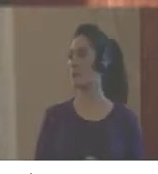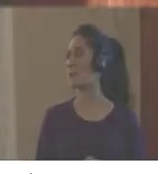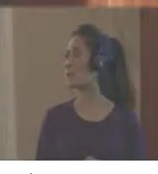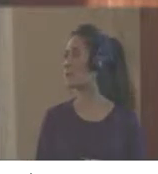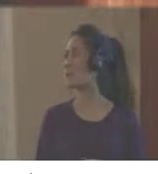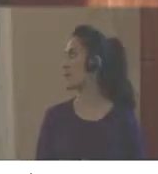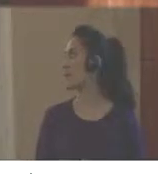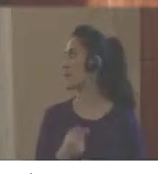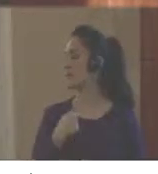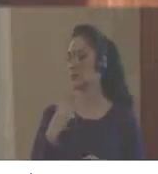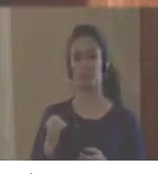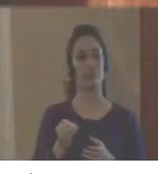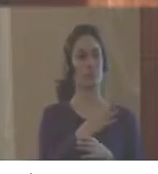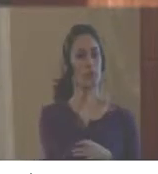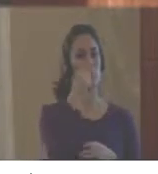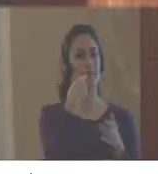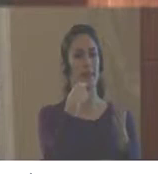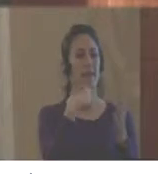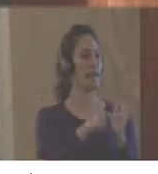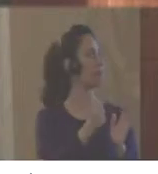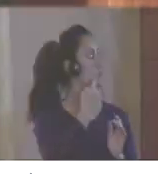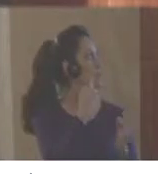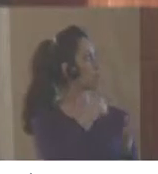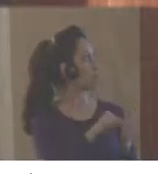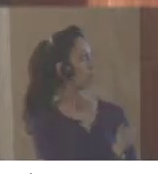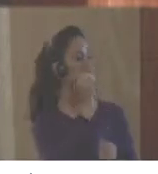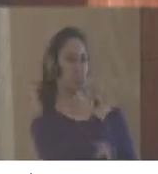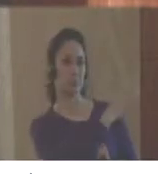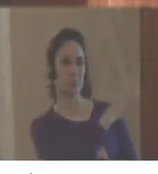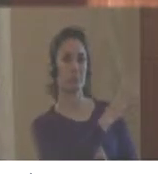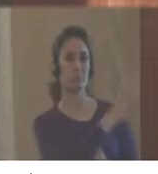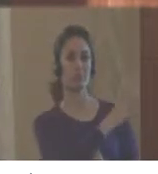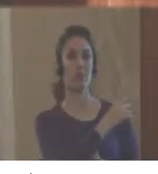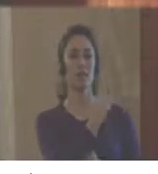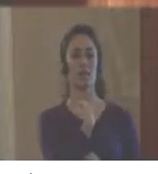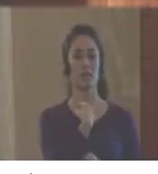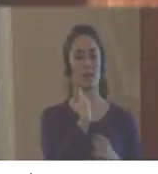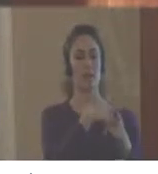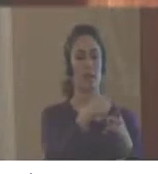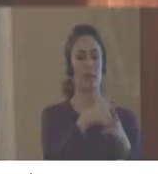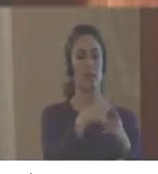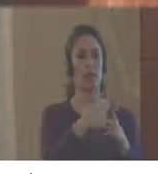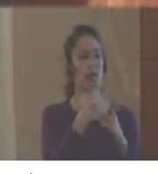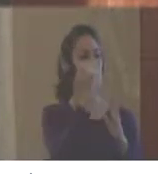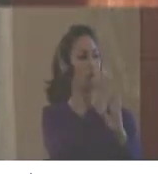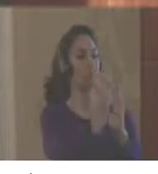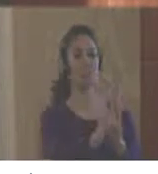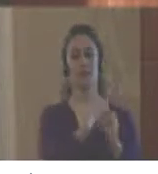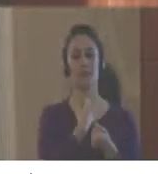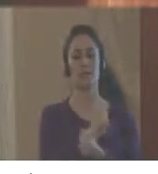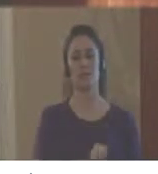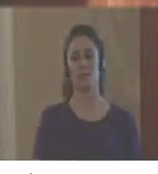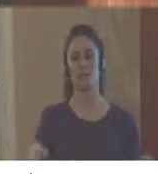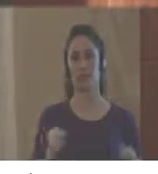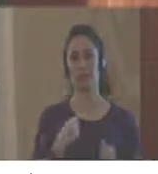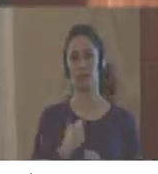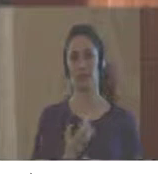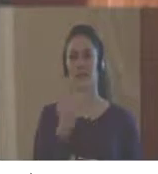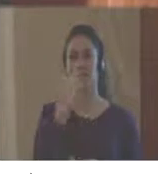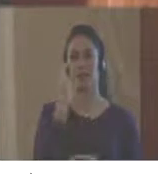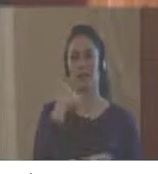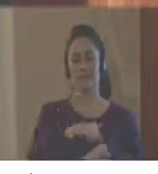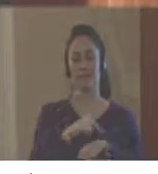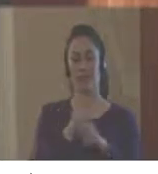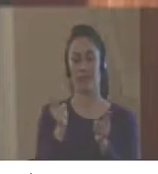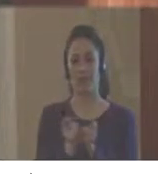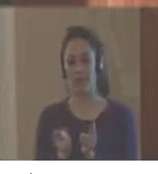And we are now going to give you some examples. And this means 241 indicators will open in such a short time that